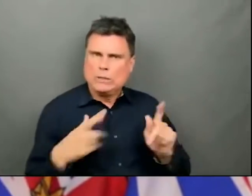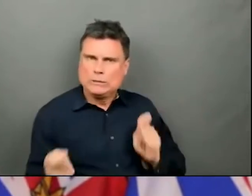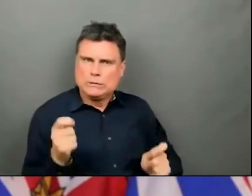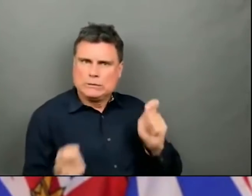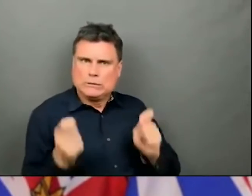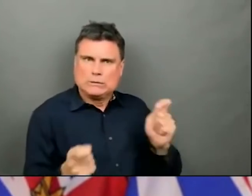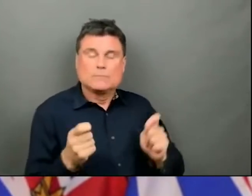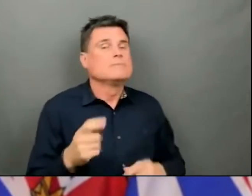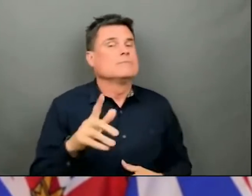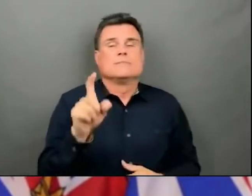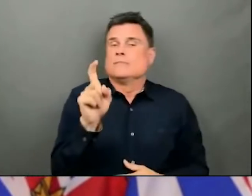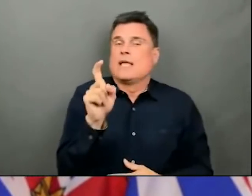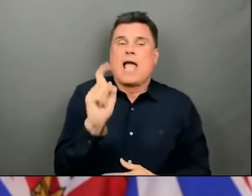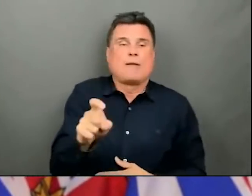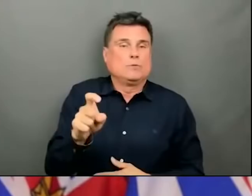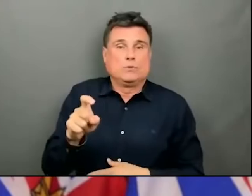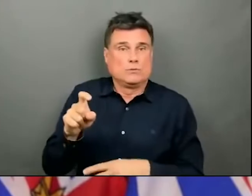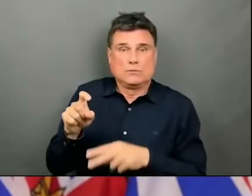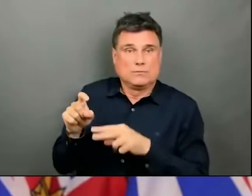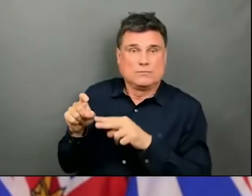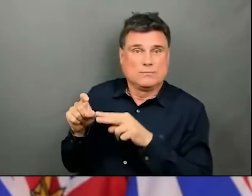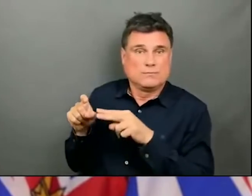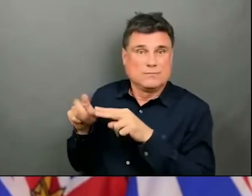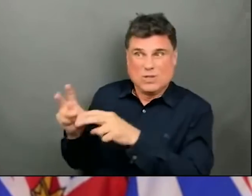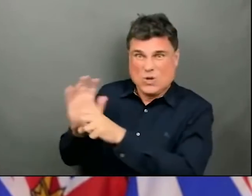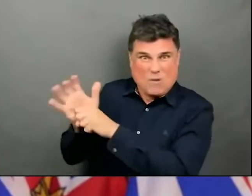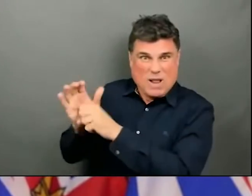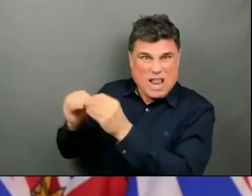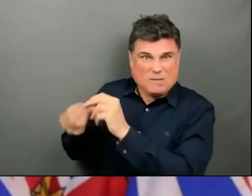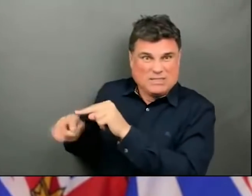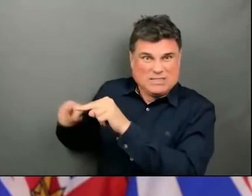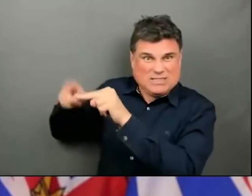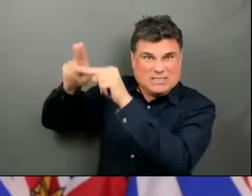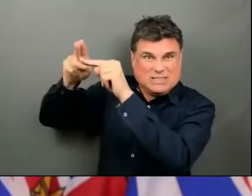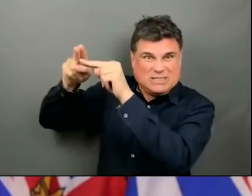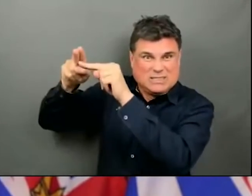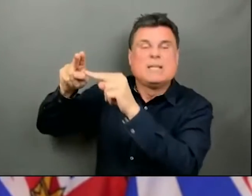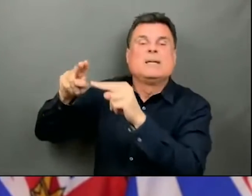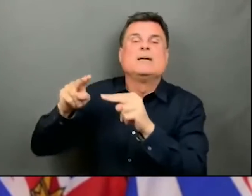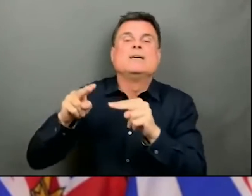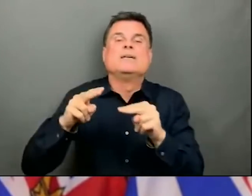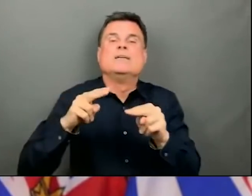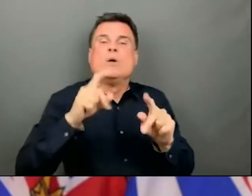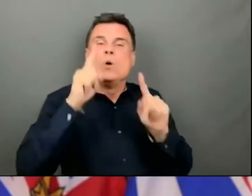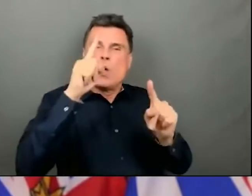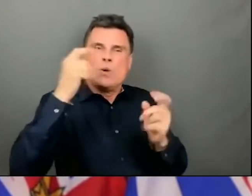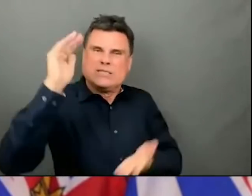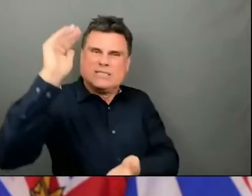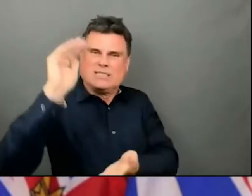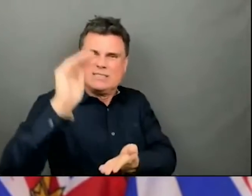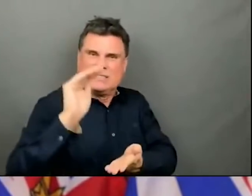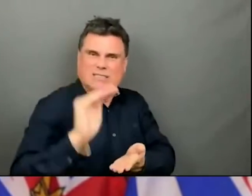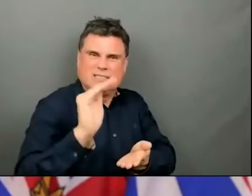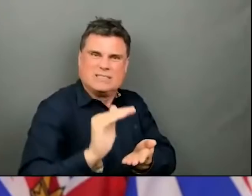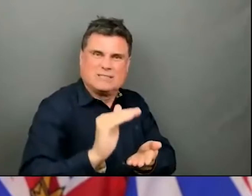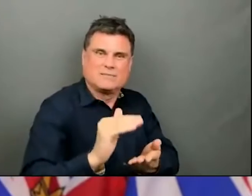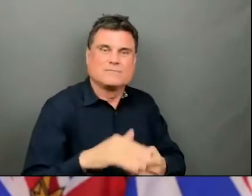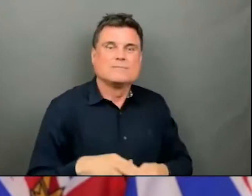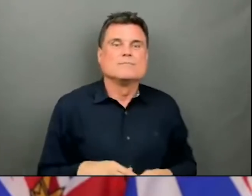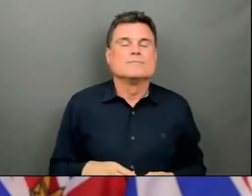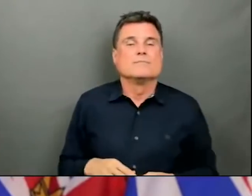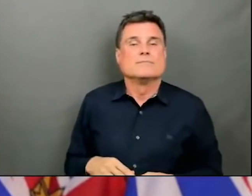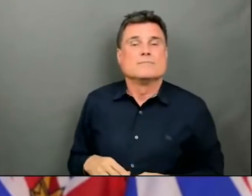some services. We know our hospitals have room, but the surge capacity of staff with healthcare workers from other areas,